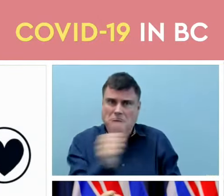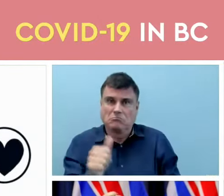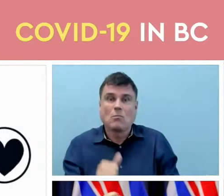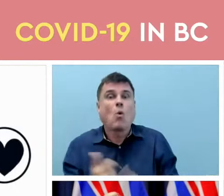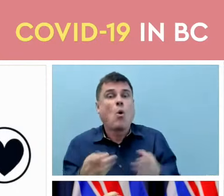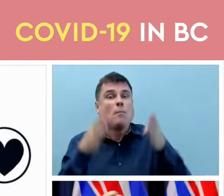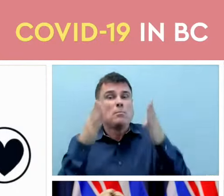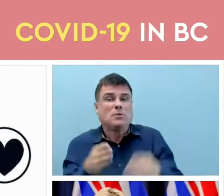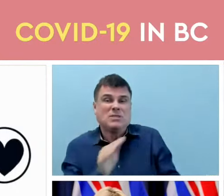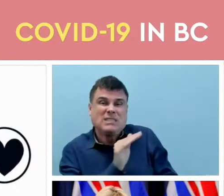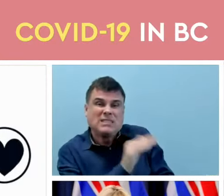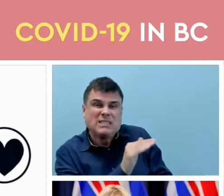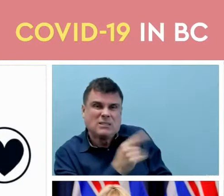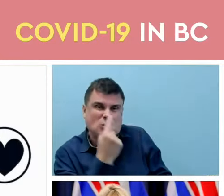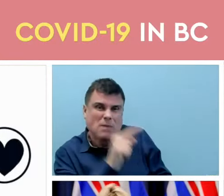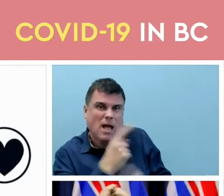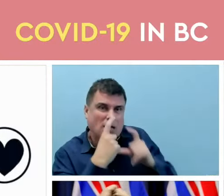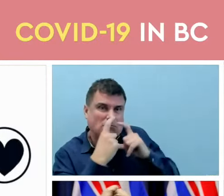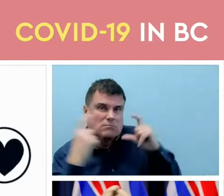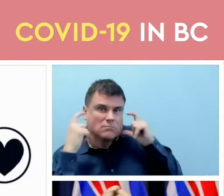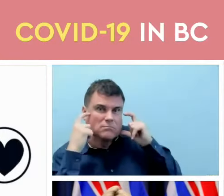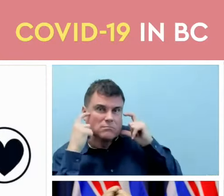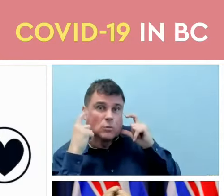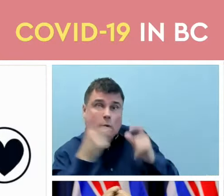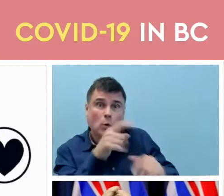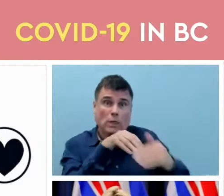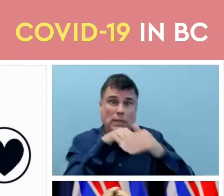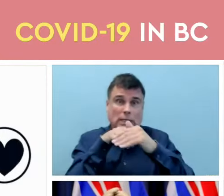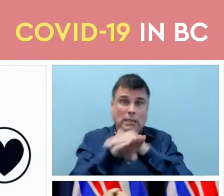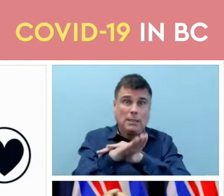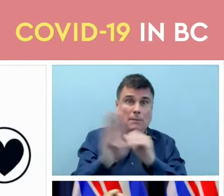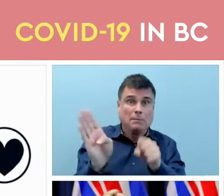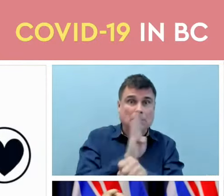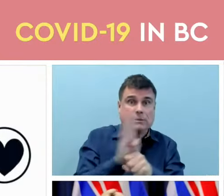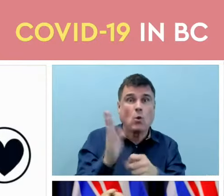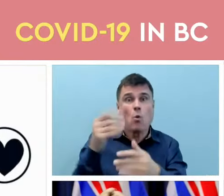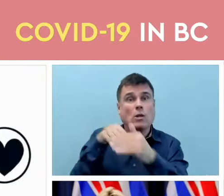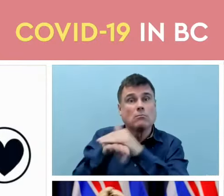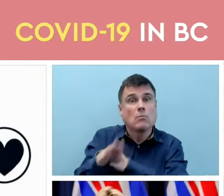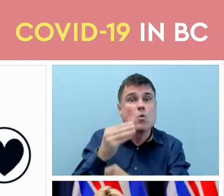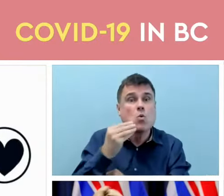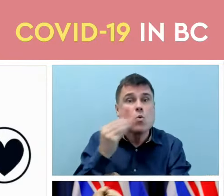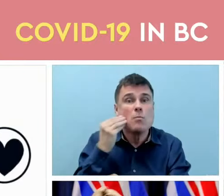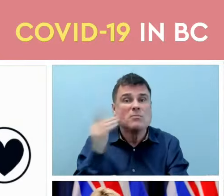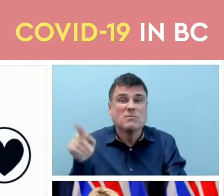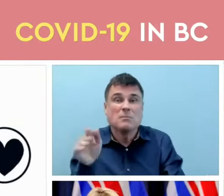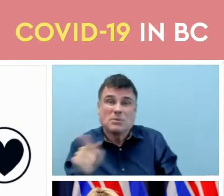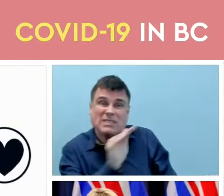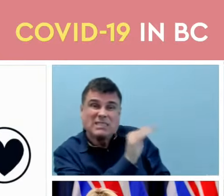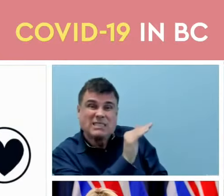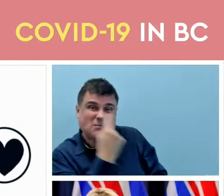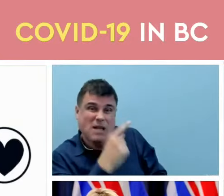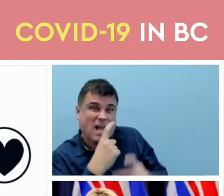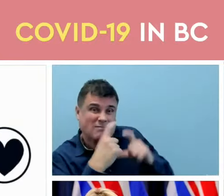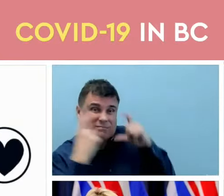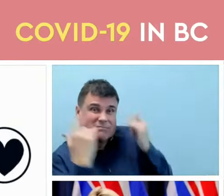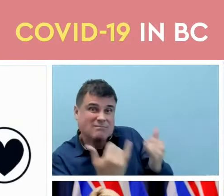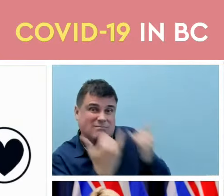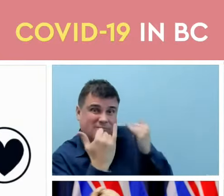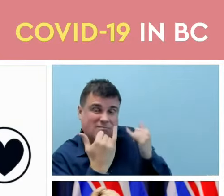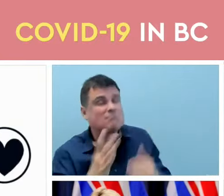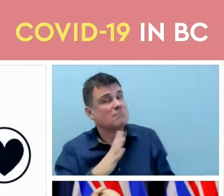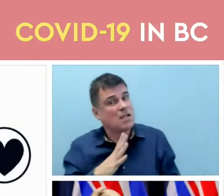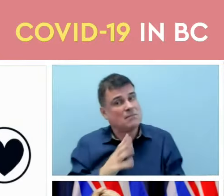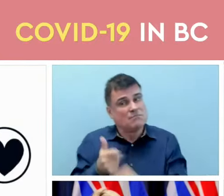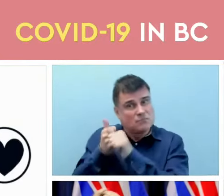or if you are entering their home or their business. It is about also knowing our own comfort levels and respecting that